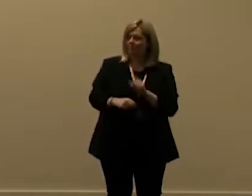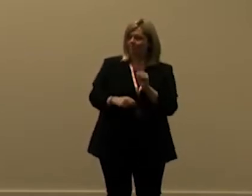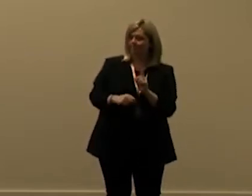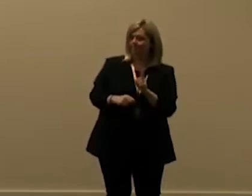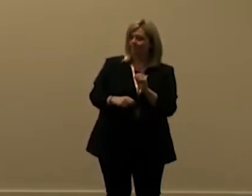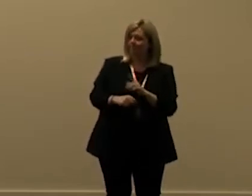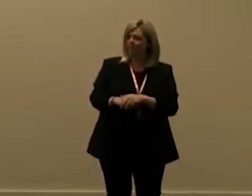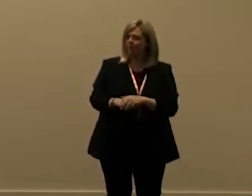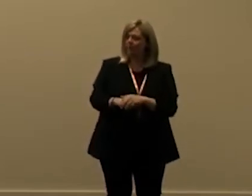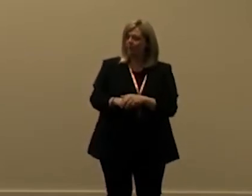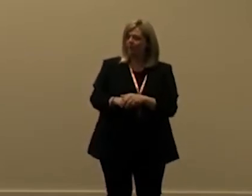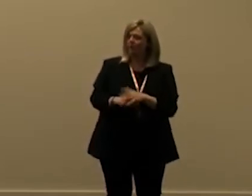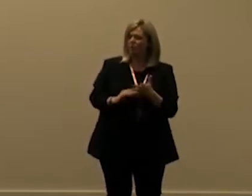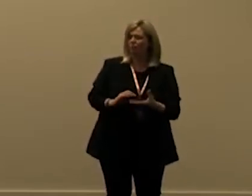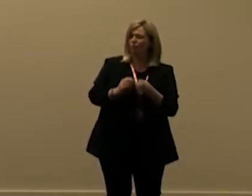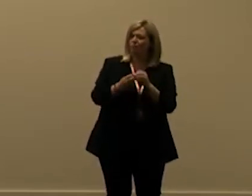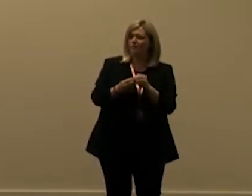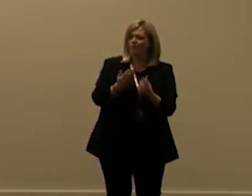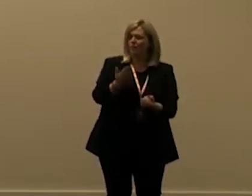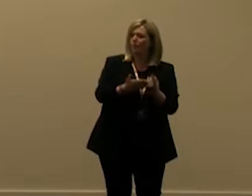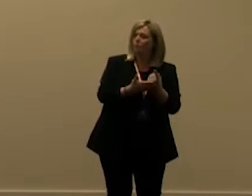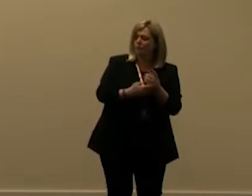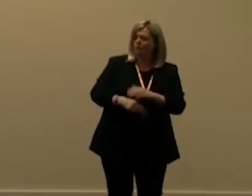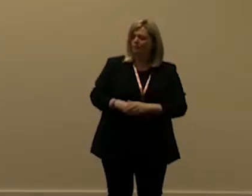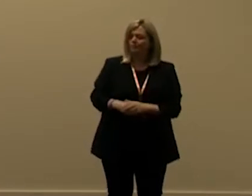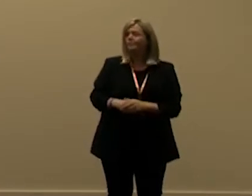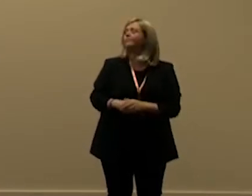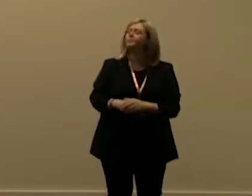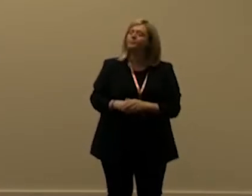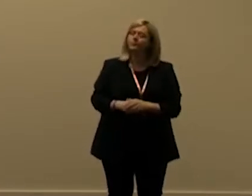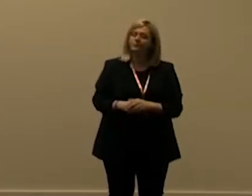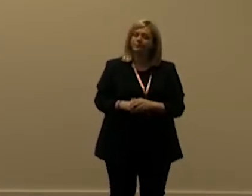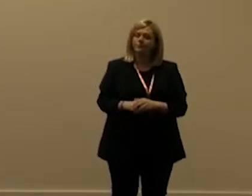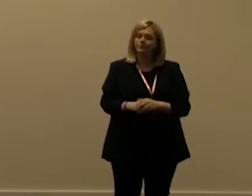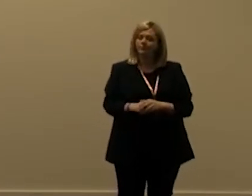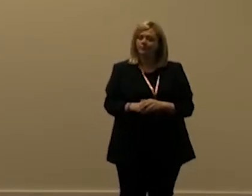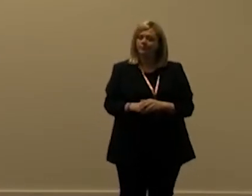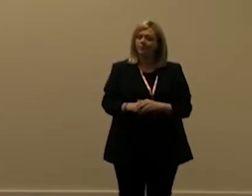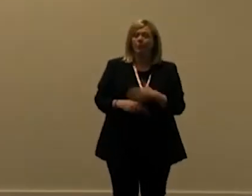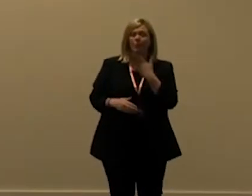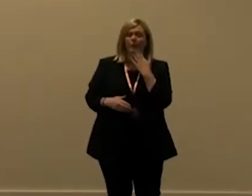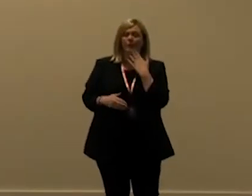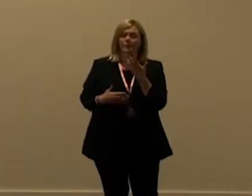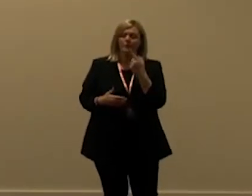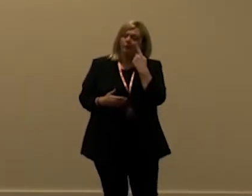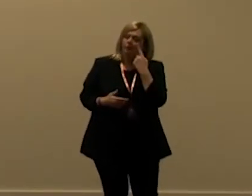these type of events possible especially since you're not paying anything for coming here um so please do that